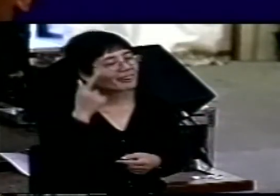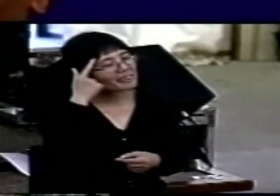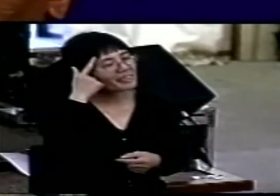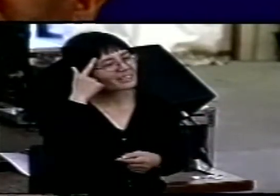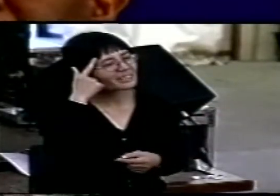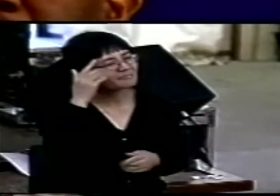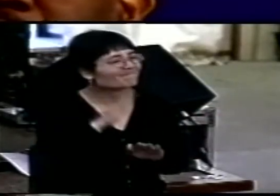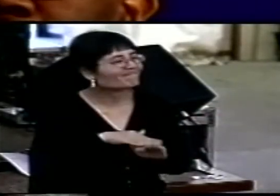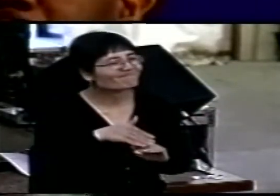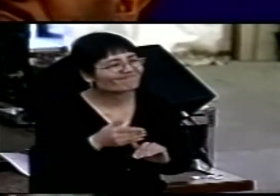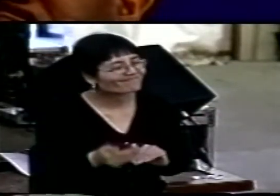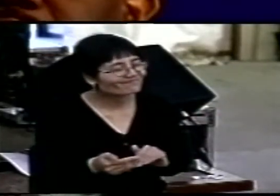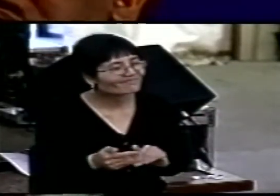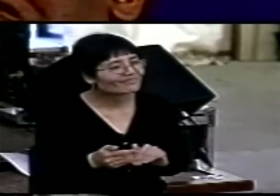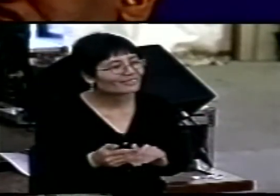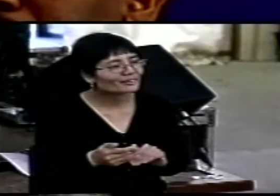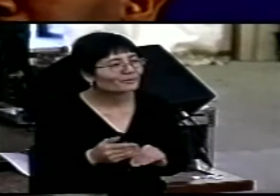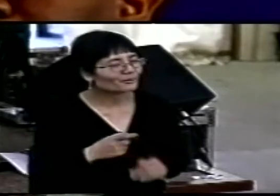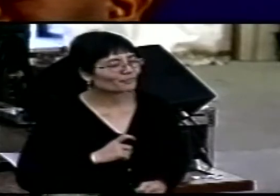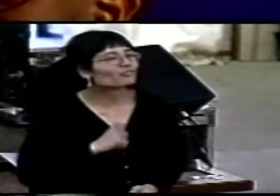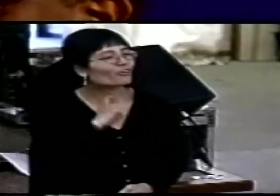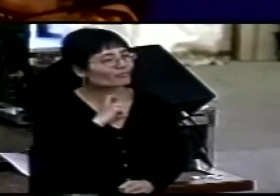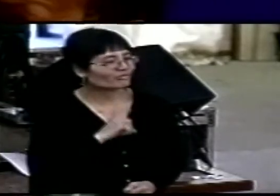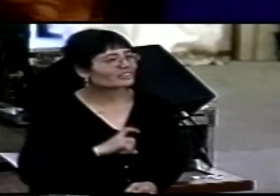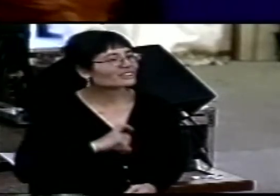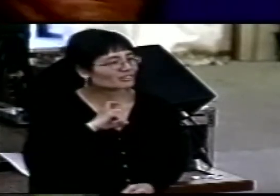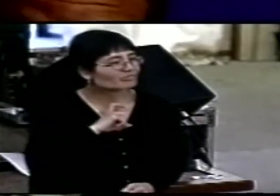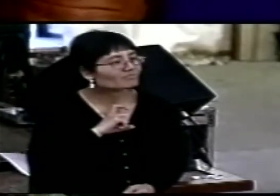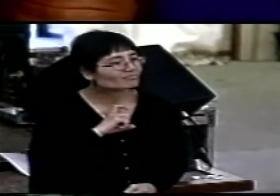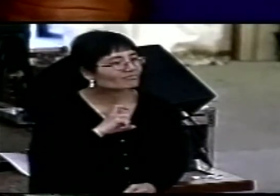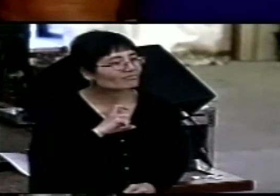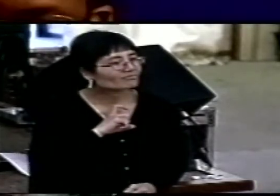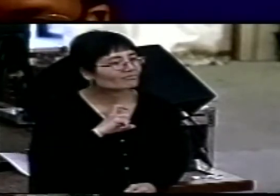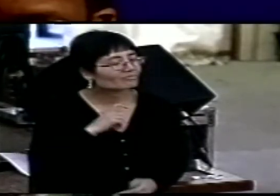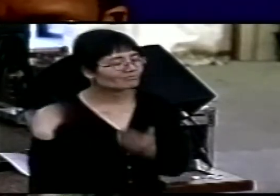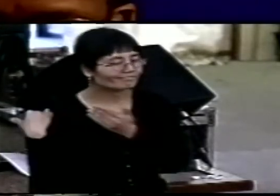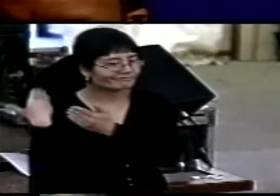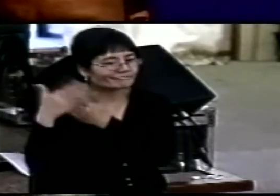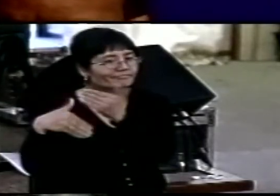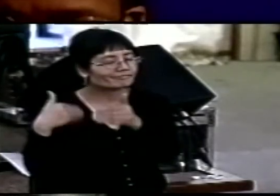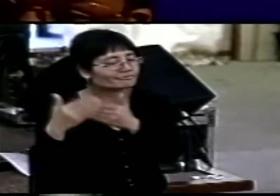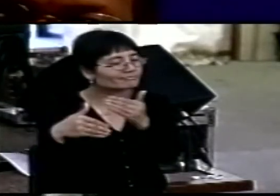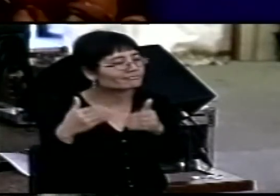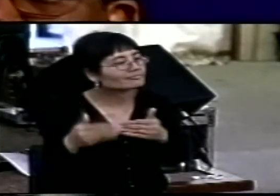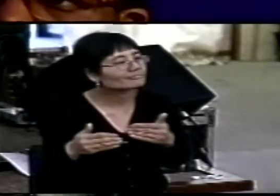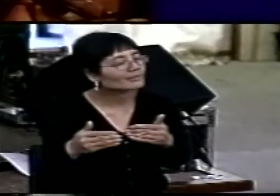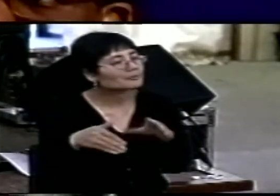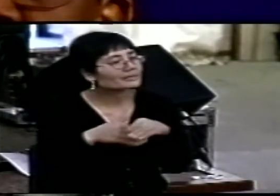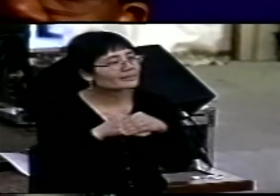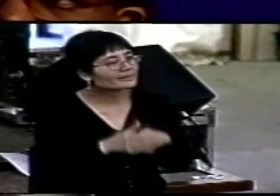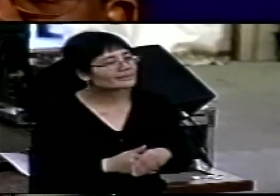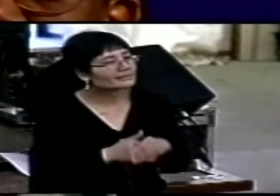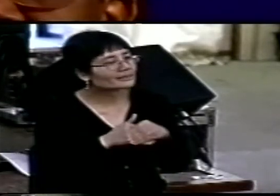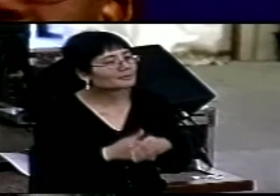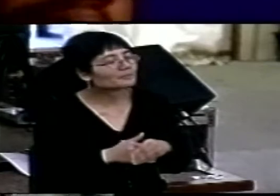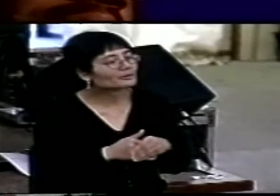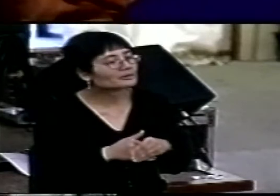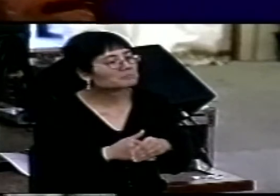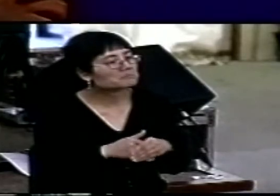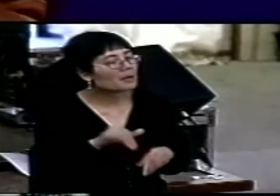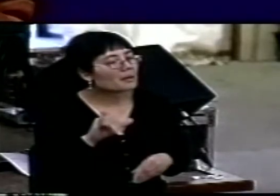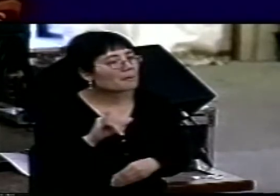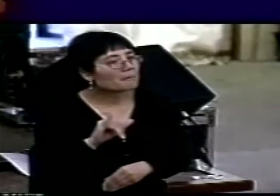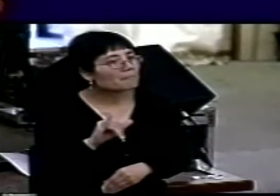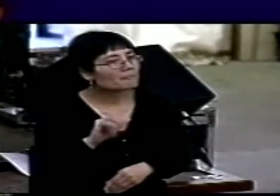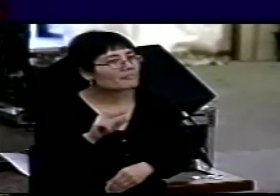probably fairly blasé about all these years later. But I imagine if the disciples had overheard anything